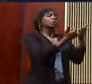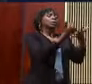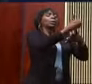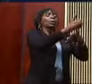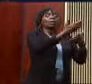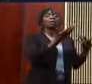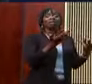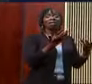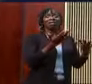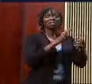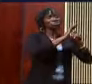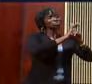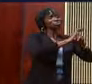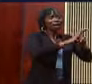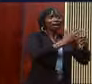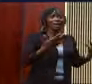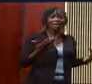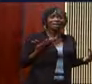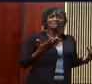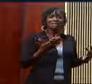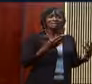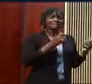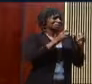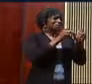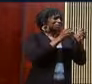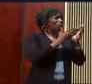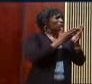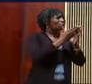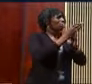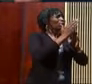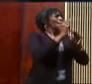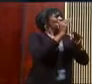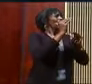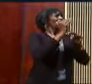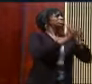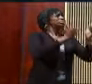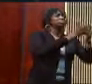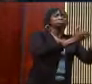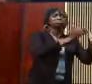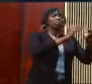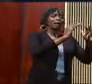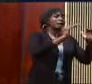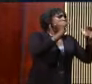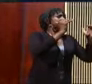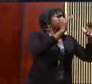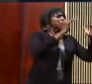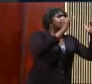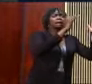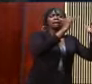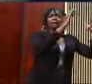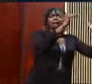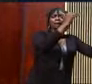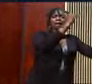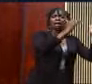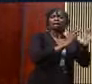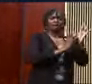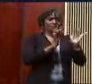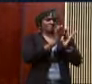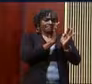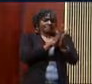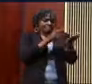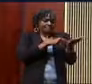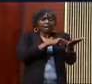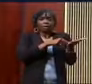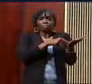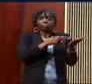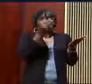on him already as he moves through life every day? And then the book lets us know that his brothers